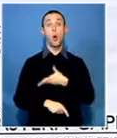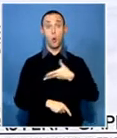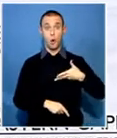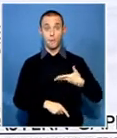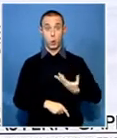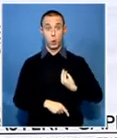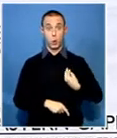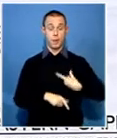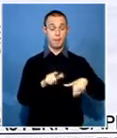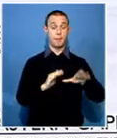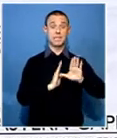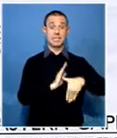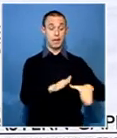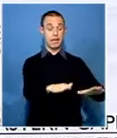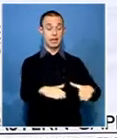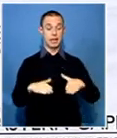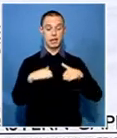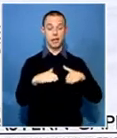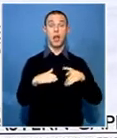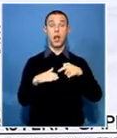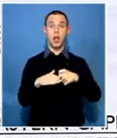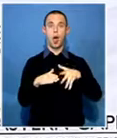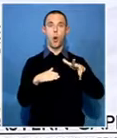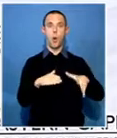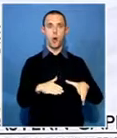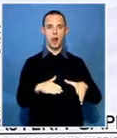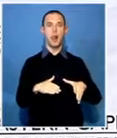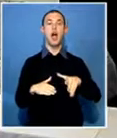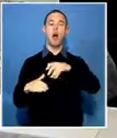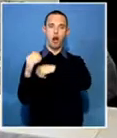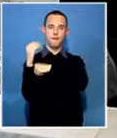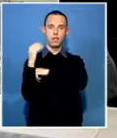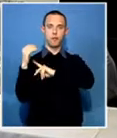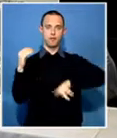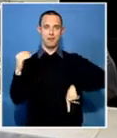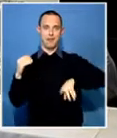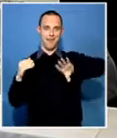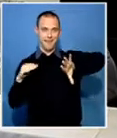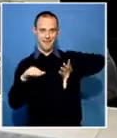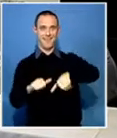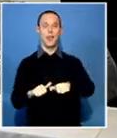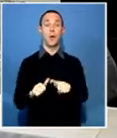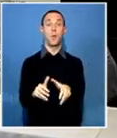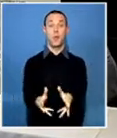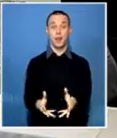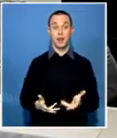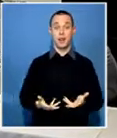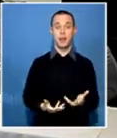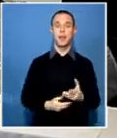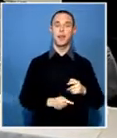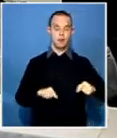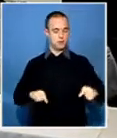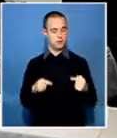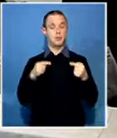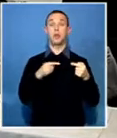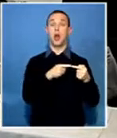people with disabilities will be relocated to the office of the Premier. The official opposition in the Eastern